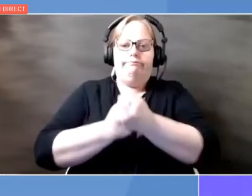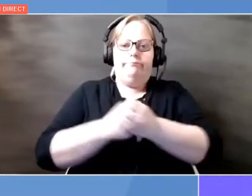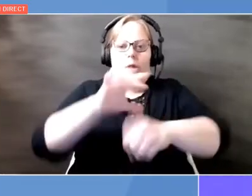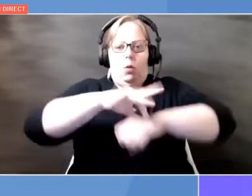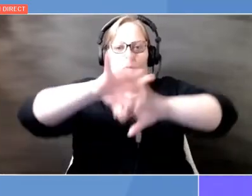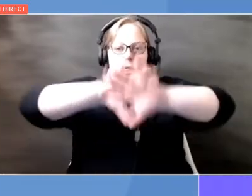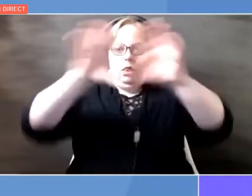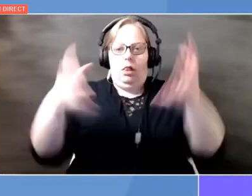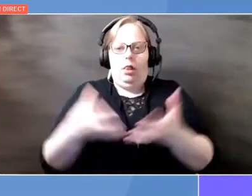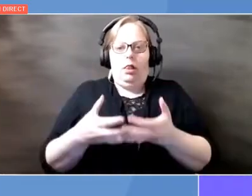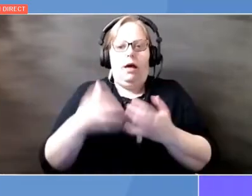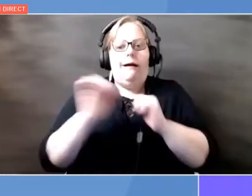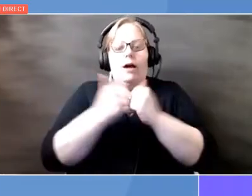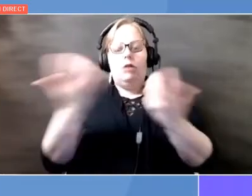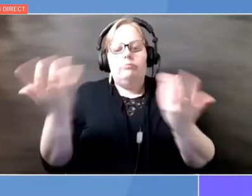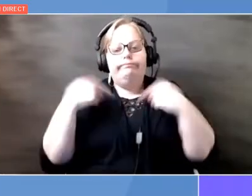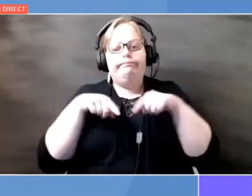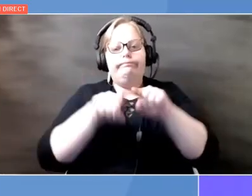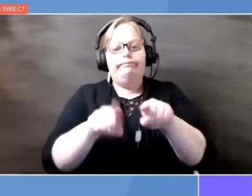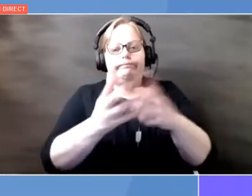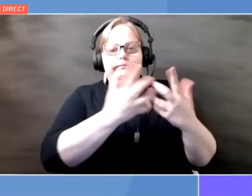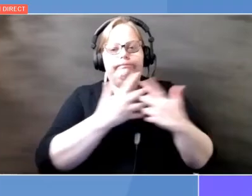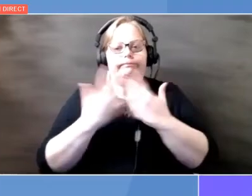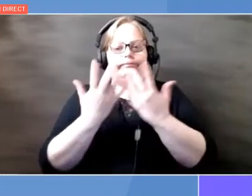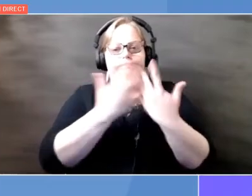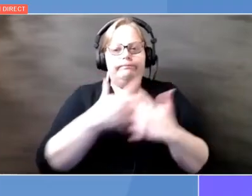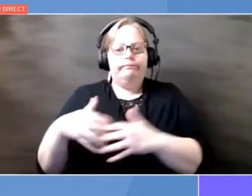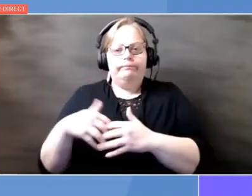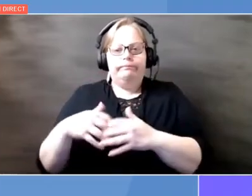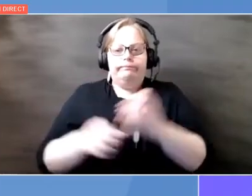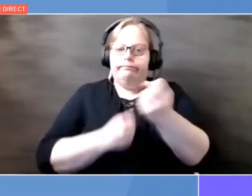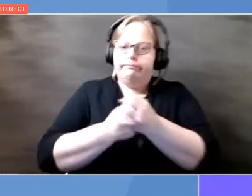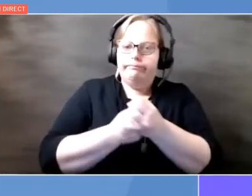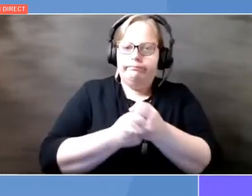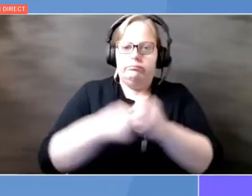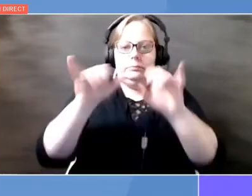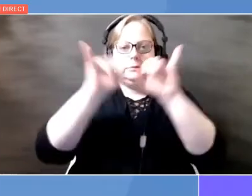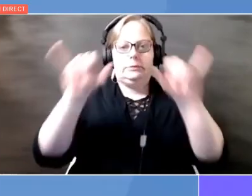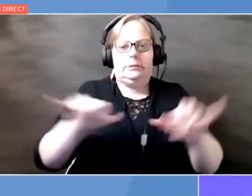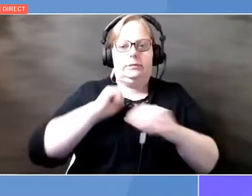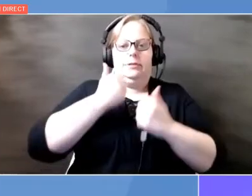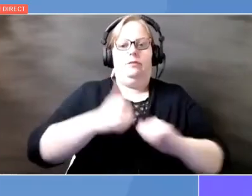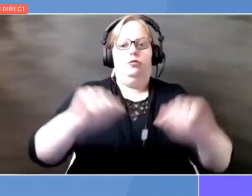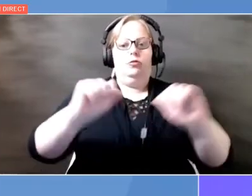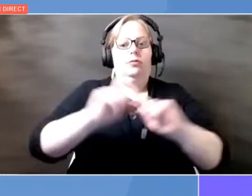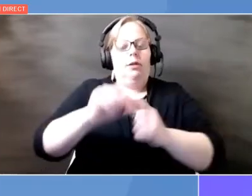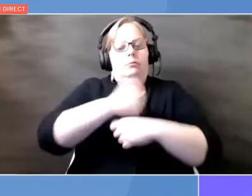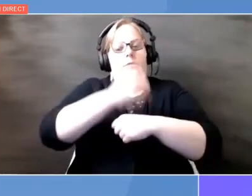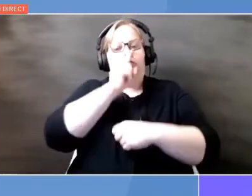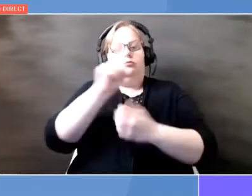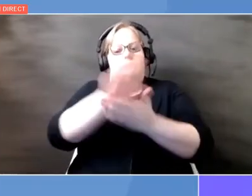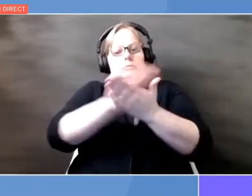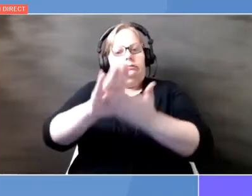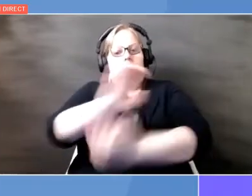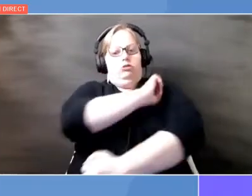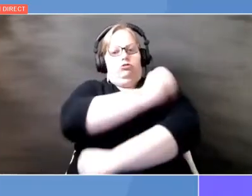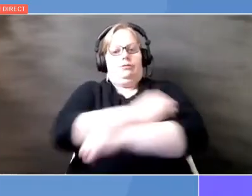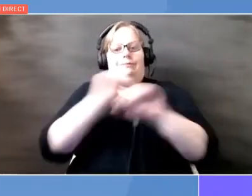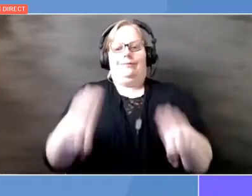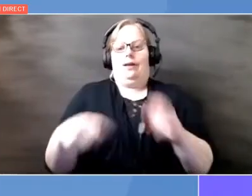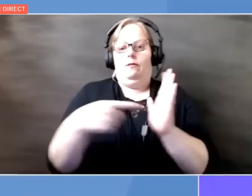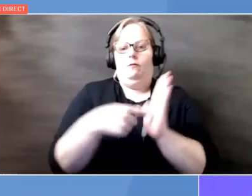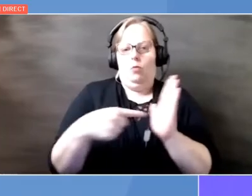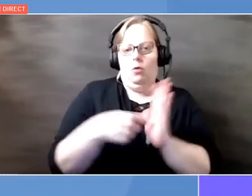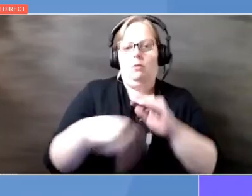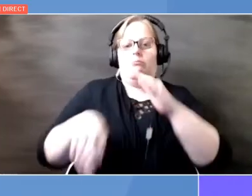aligning, coordinating and reinforcing reinforcing our assistance efforts, we can ensure clean technologies are affordable and accessible